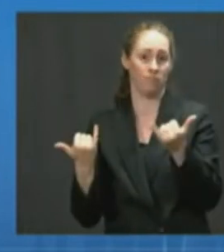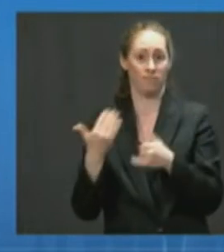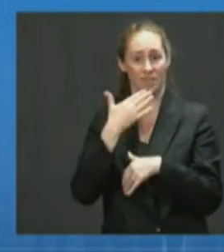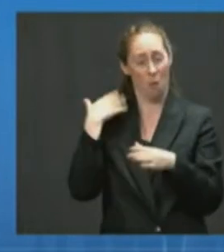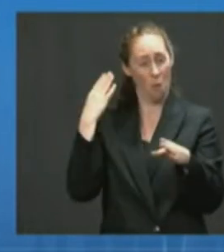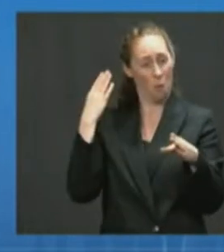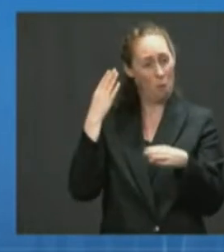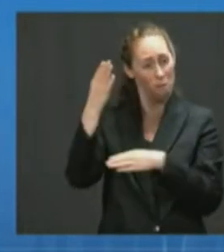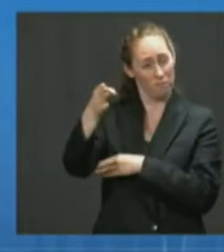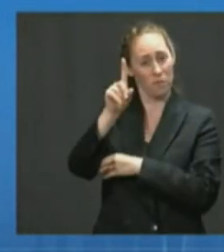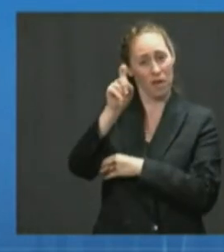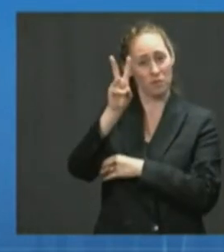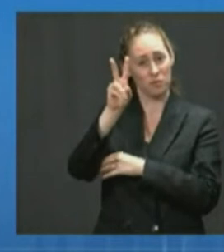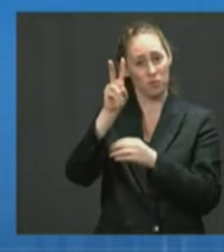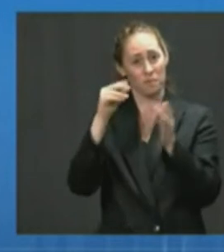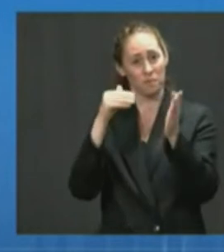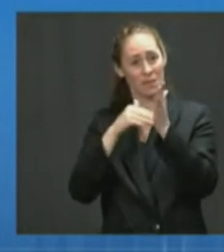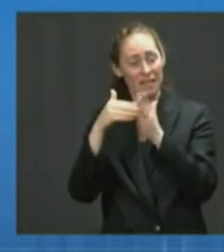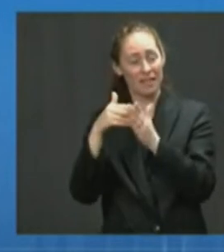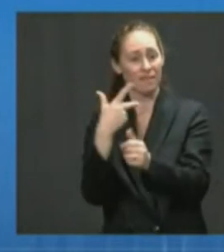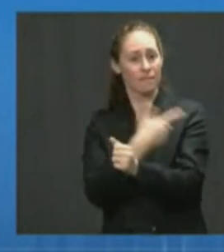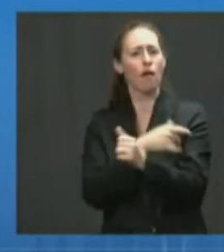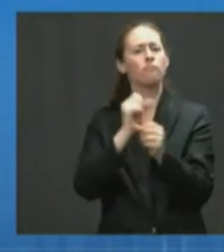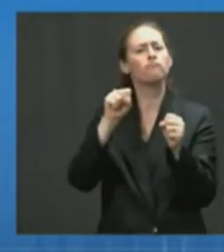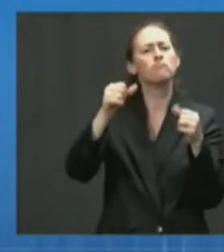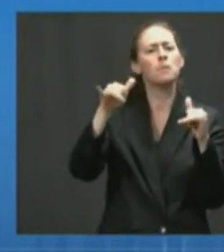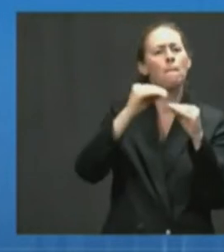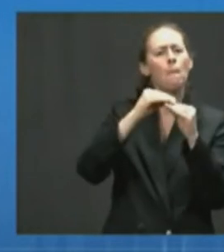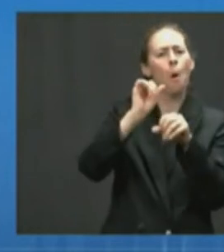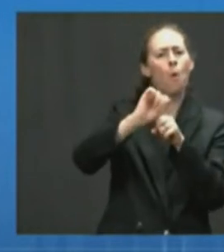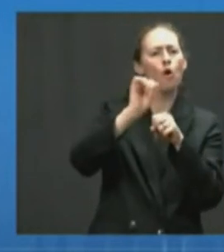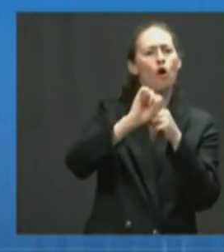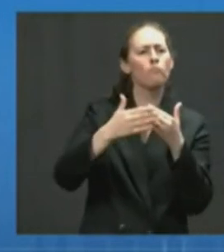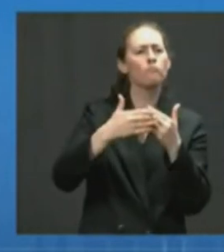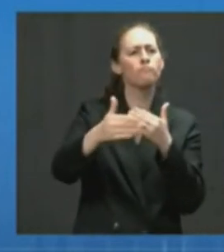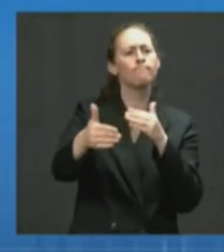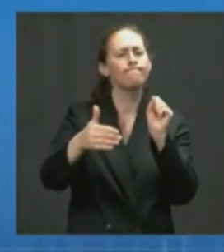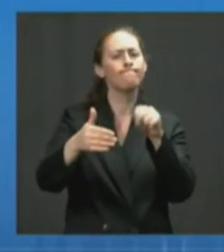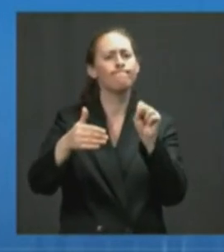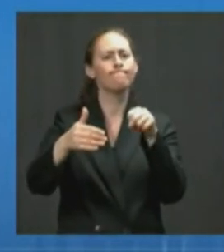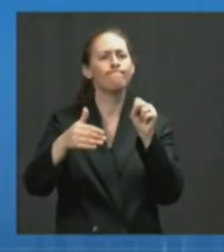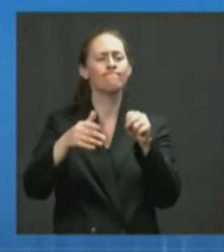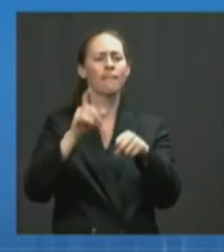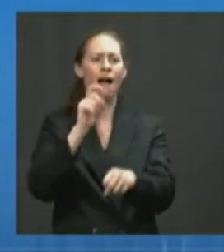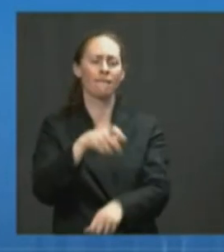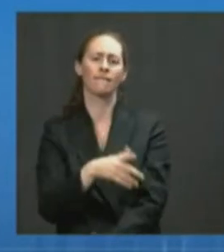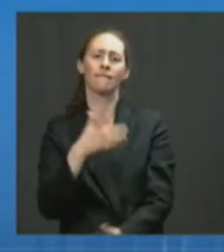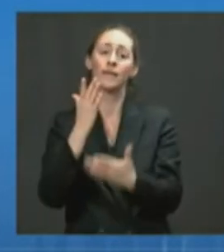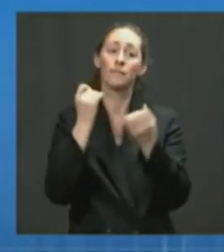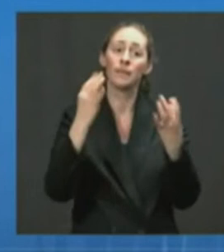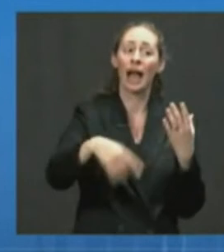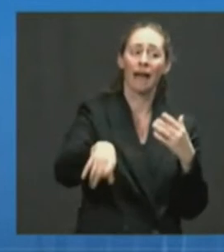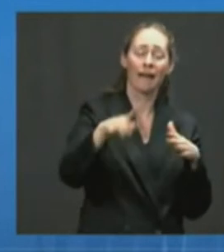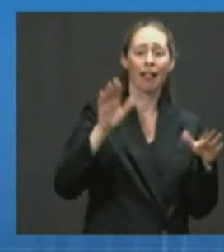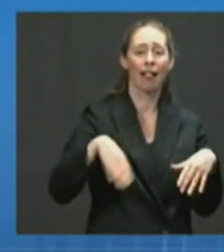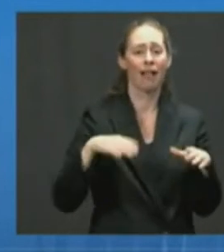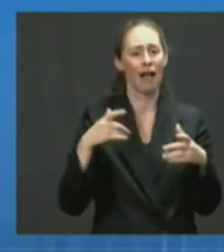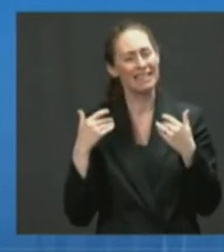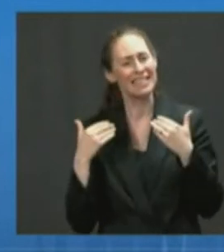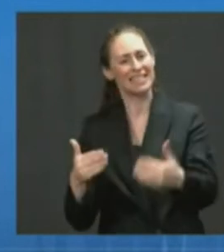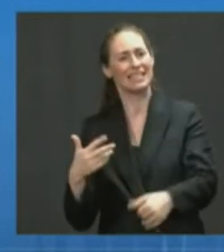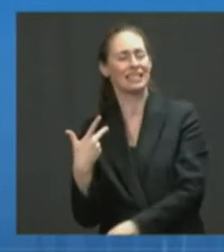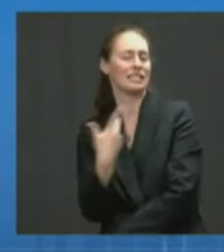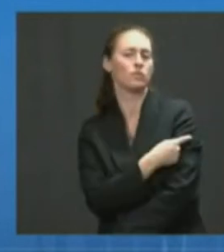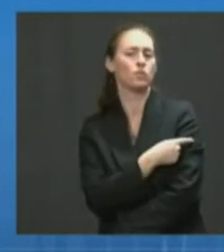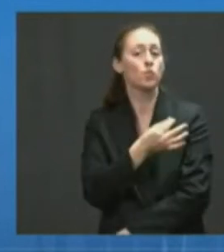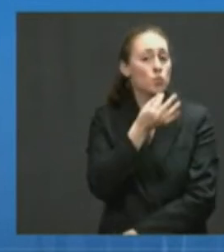But we have a lot more work to do and unvaccinated people need to roll up their sleeve as soon as possible and begin their vaccination routine.